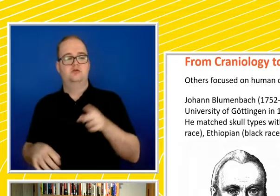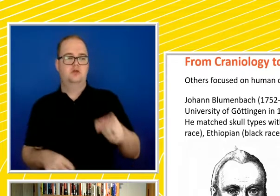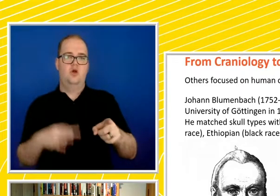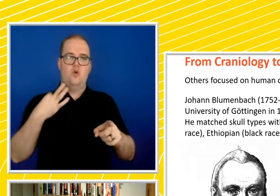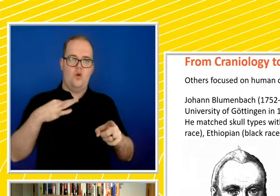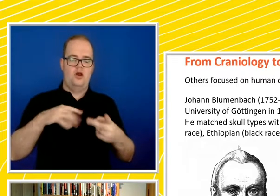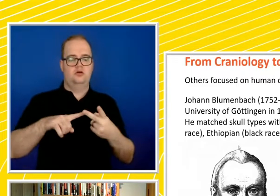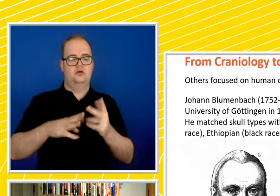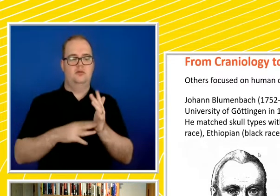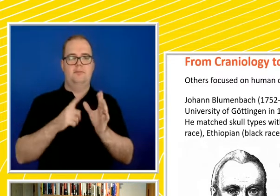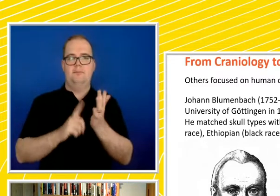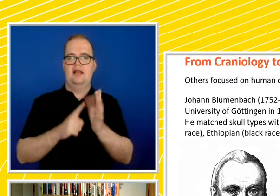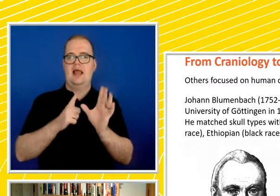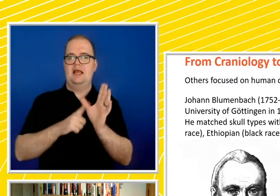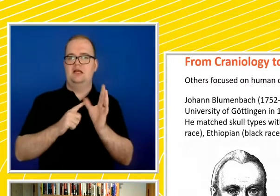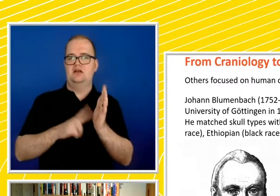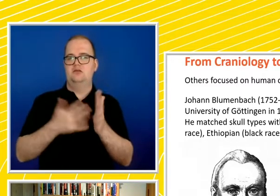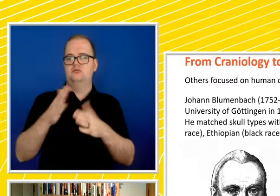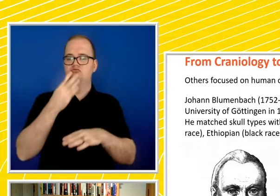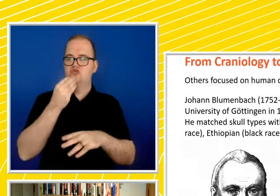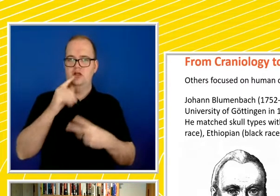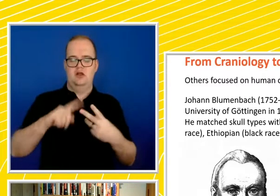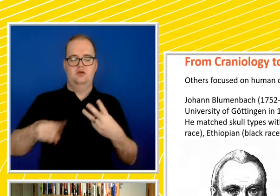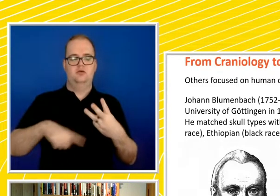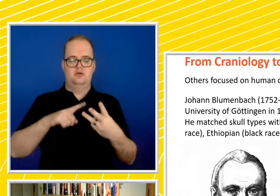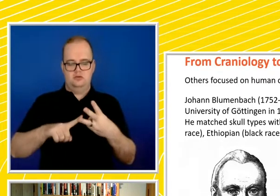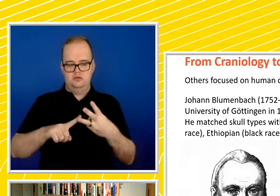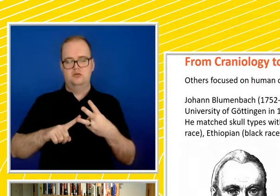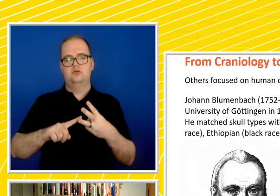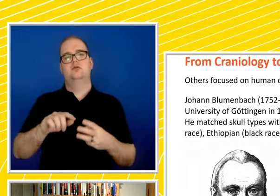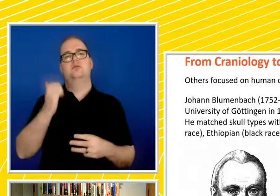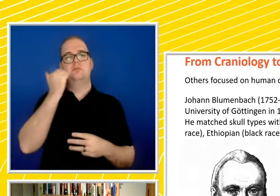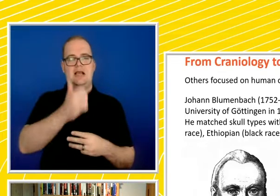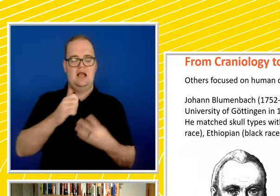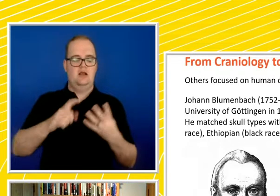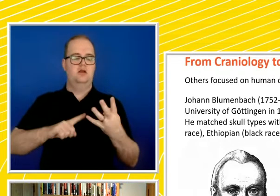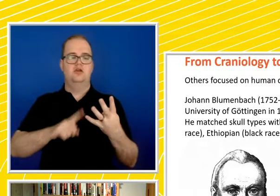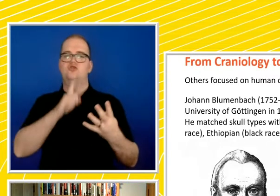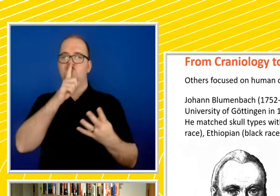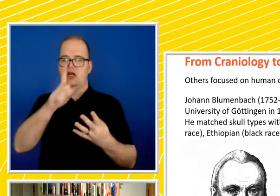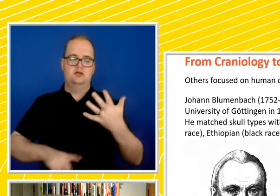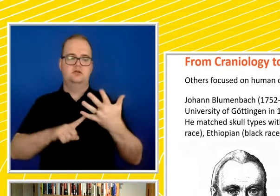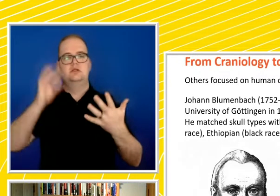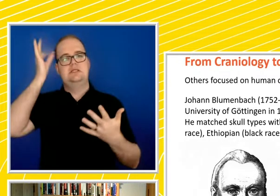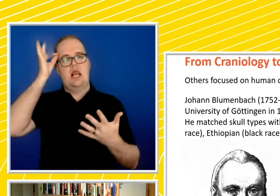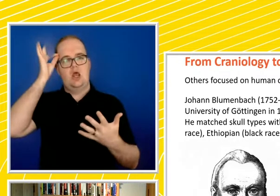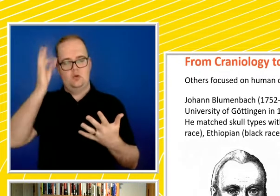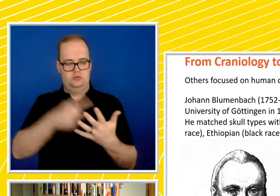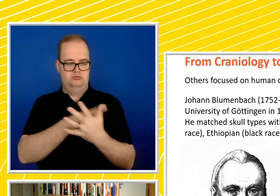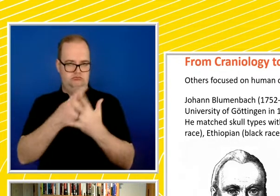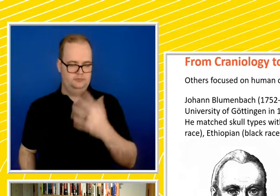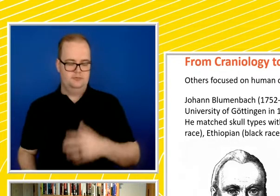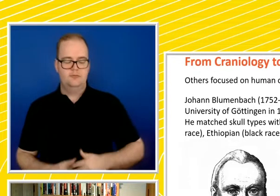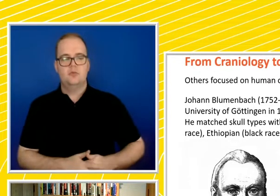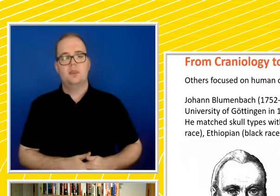the brown race, the Ethiopian, the black race, the Mongolian, the yellow, and American, the red. And he comes